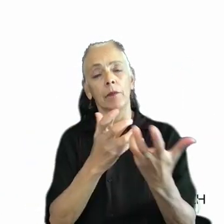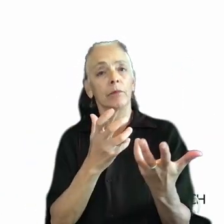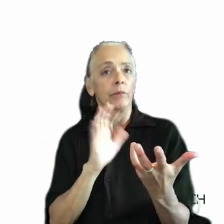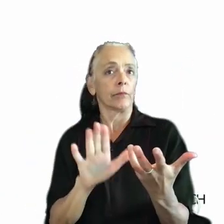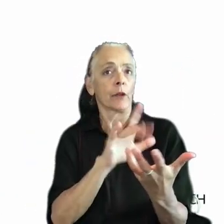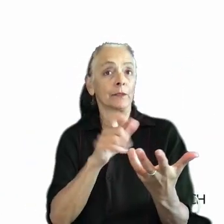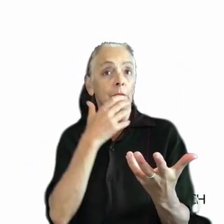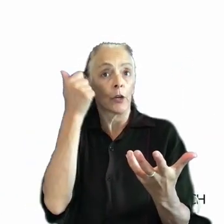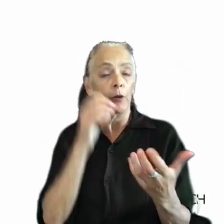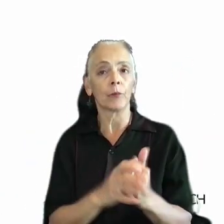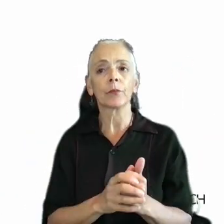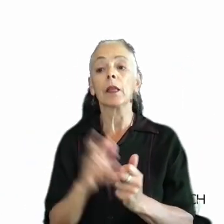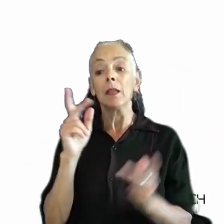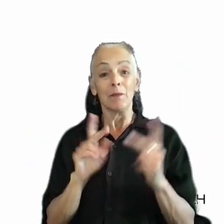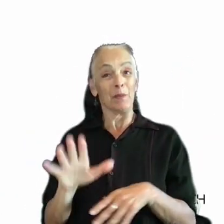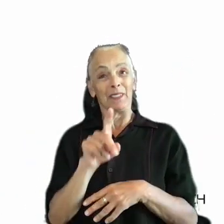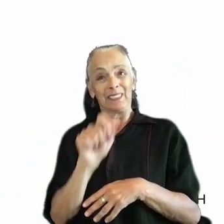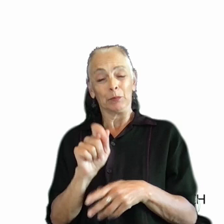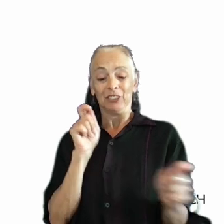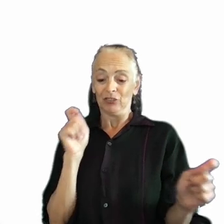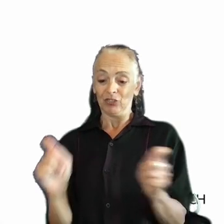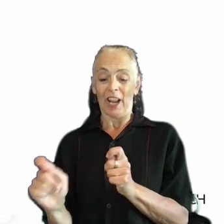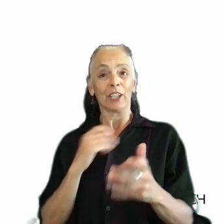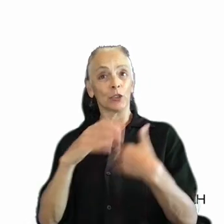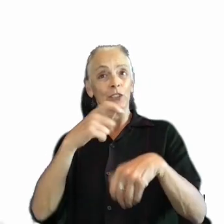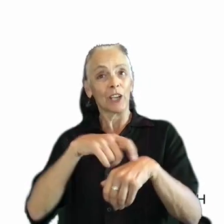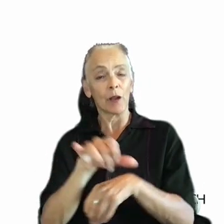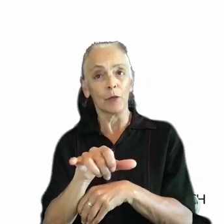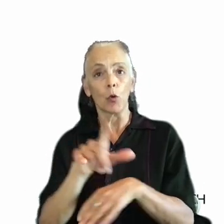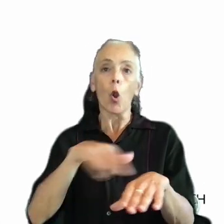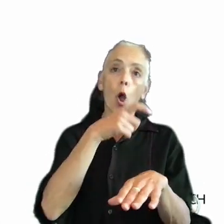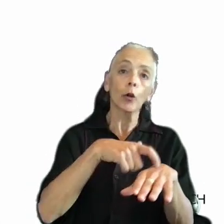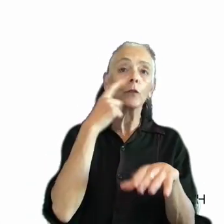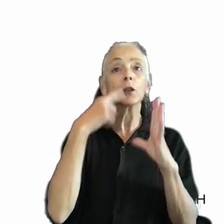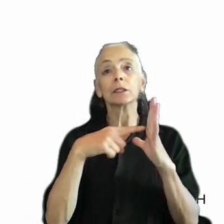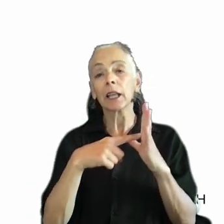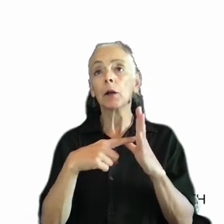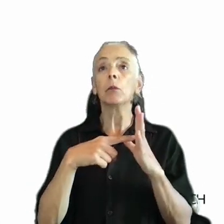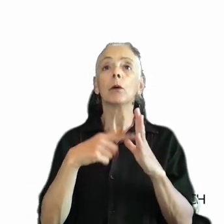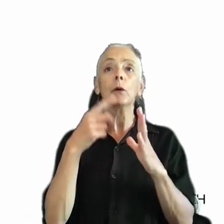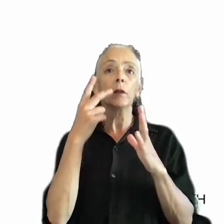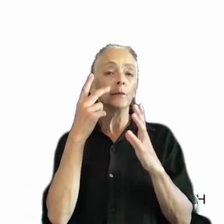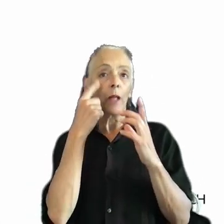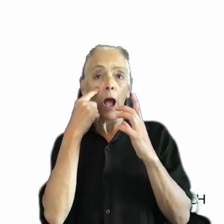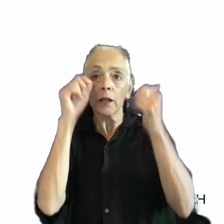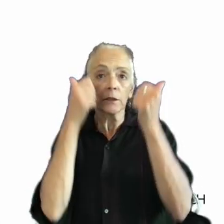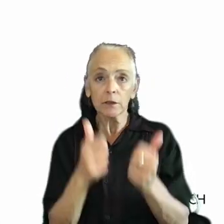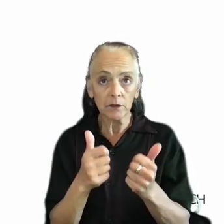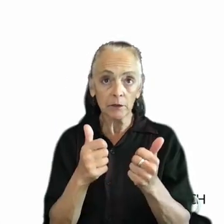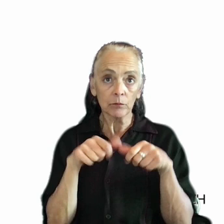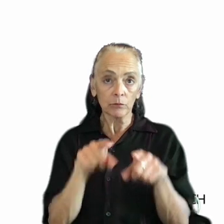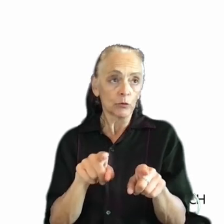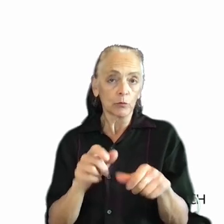People's abilities also change over time, both over the long term, for example, as a person loses their visual acuity over their lifespan